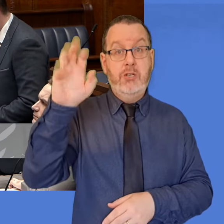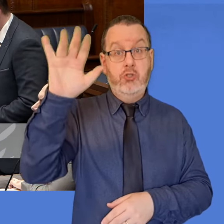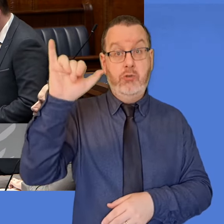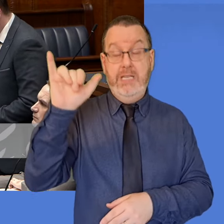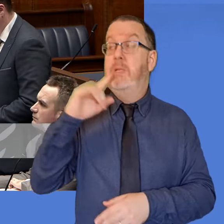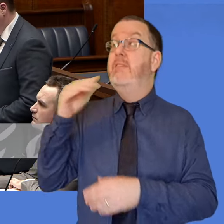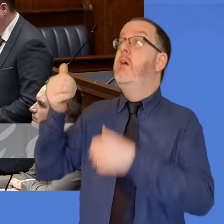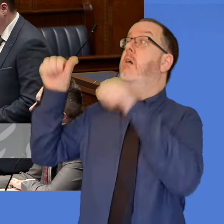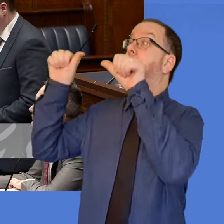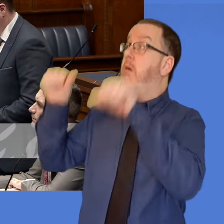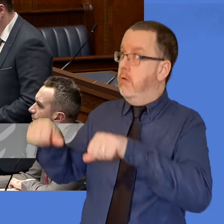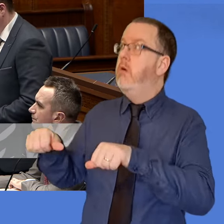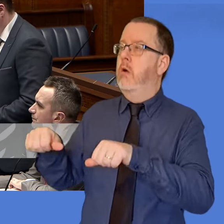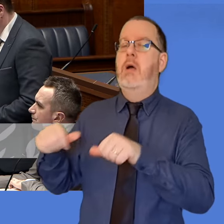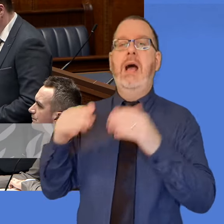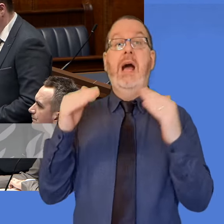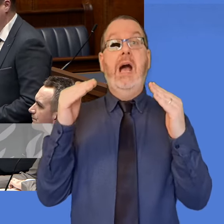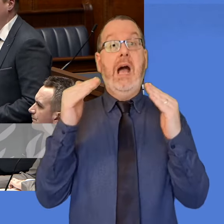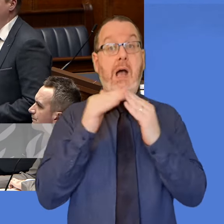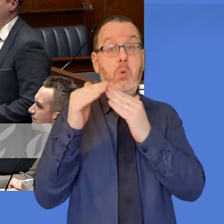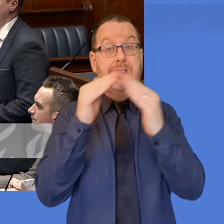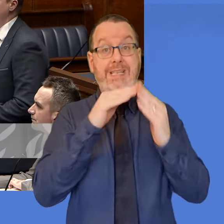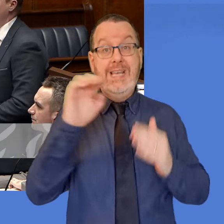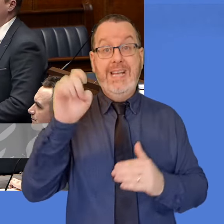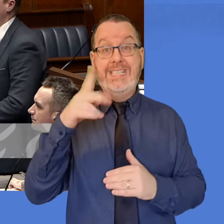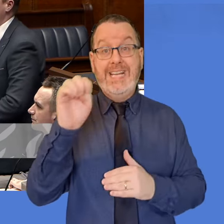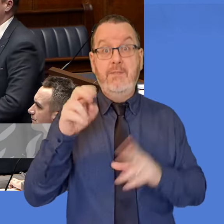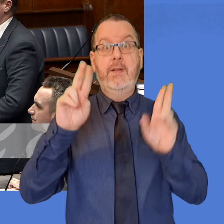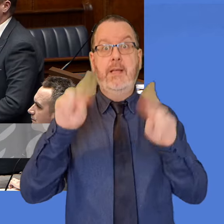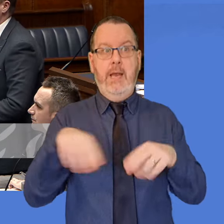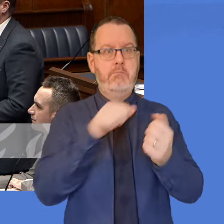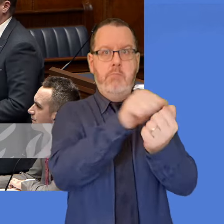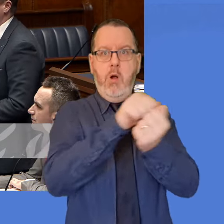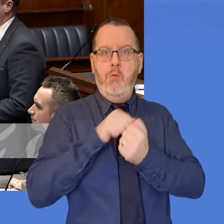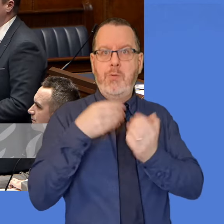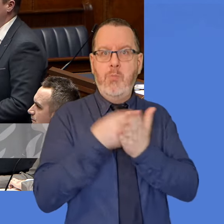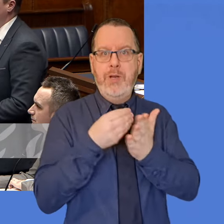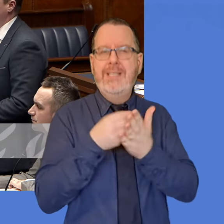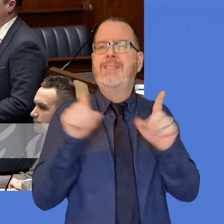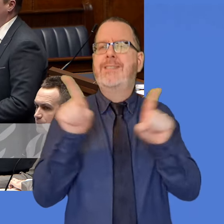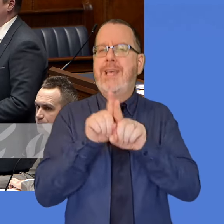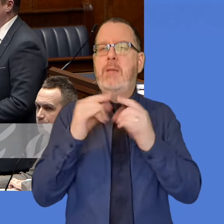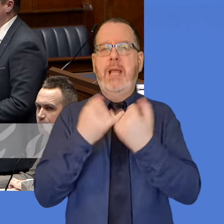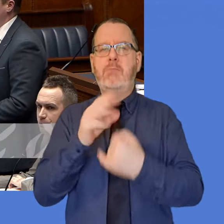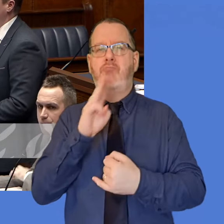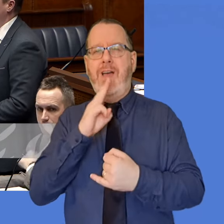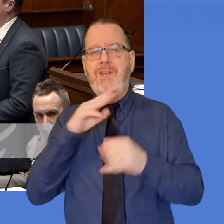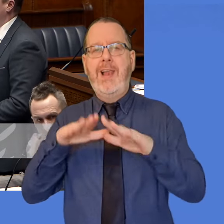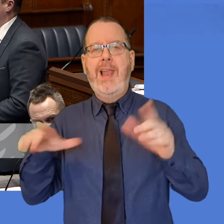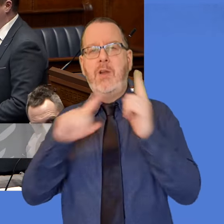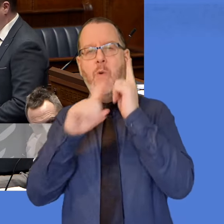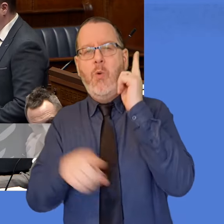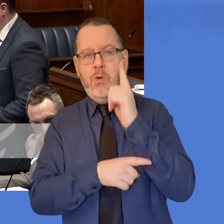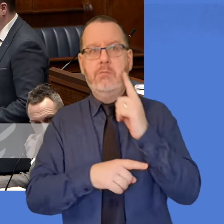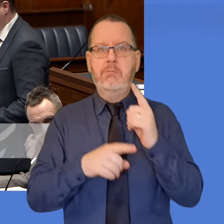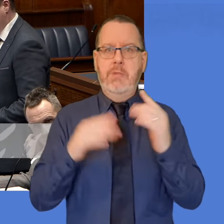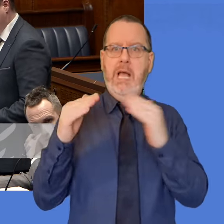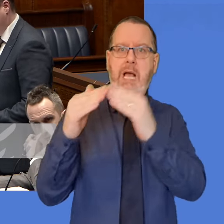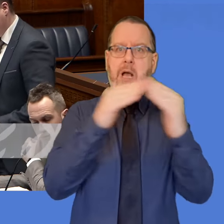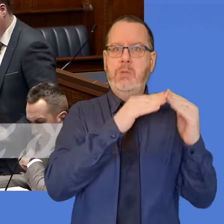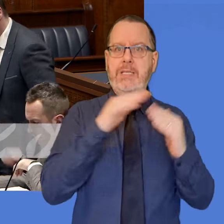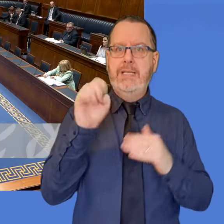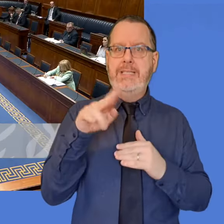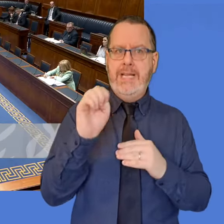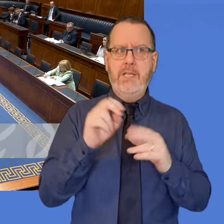access to borrowing as social landlords in the rest of the UK. I believe that this is necessary and I believe that it can be